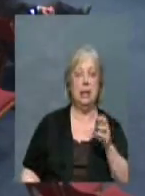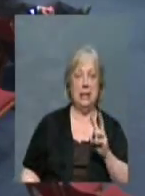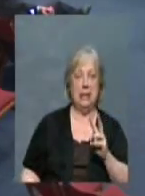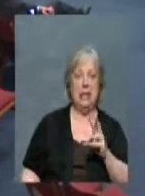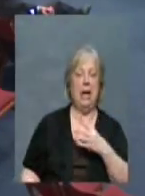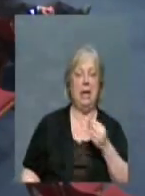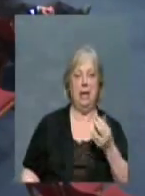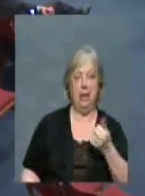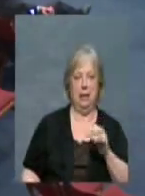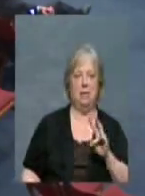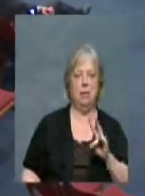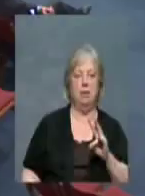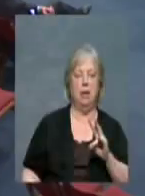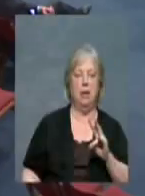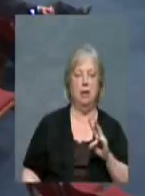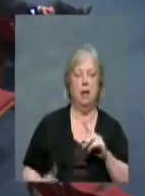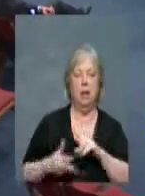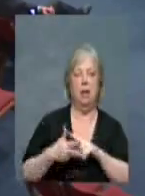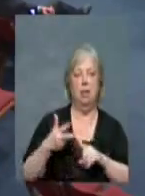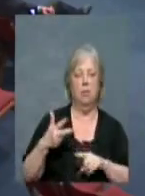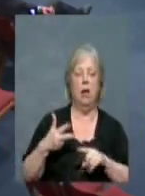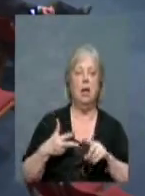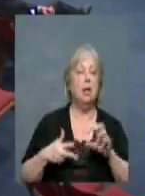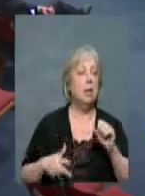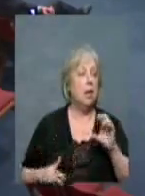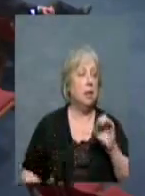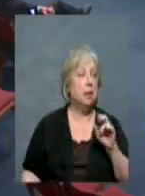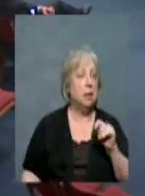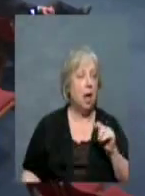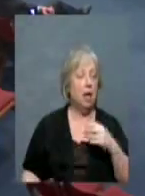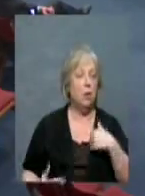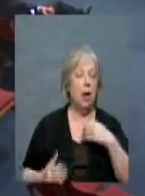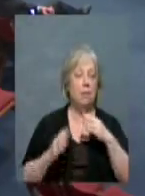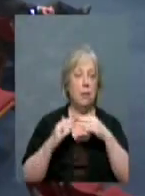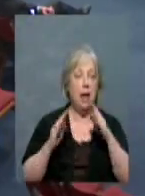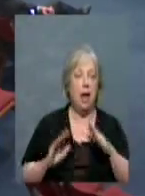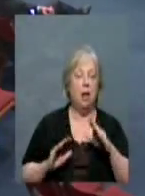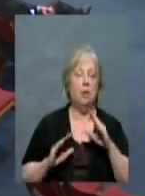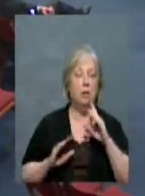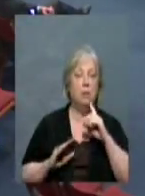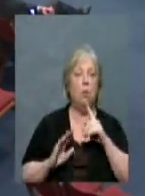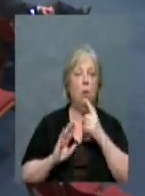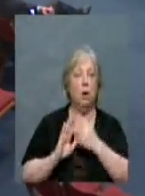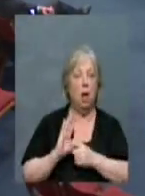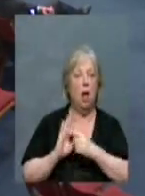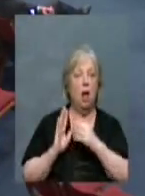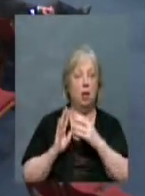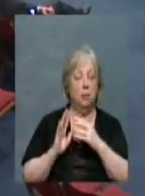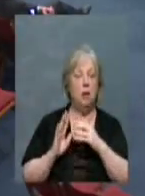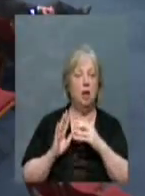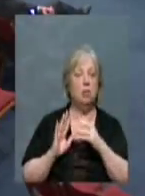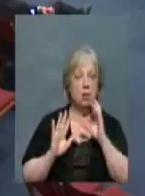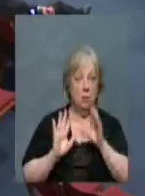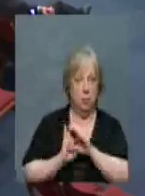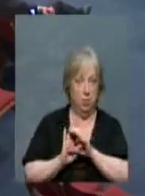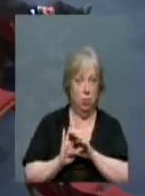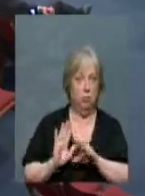and 17. Scott, do you have the houses on item 15, please, that you can show us?